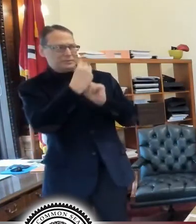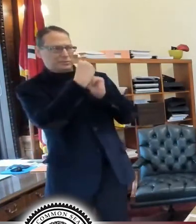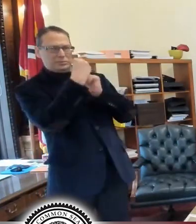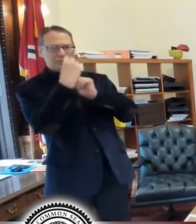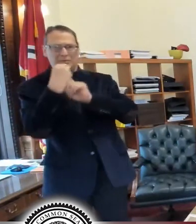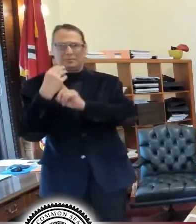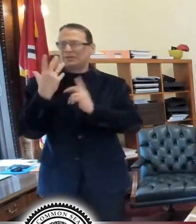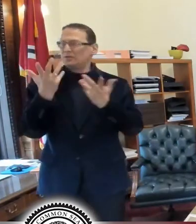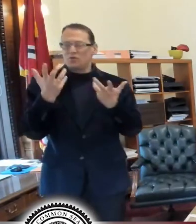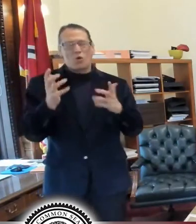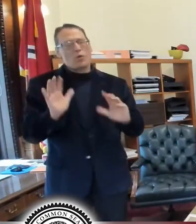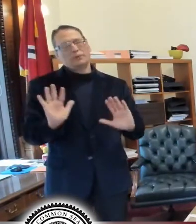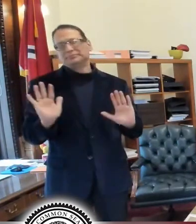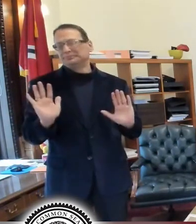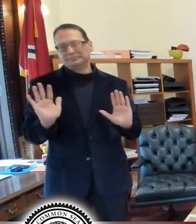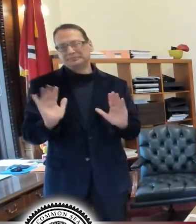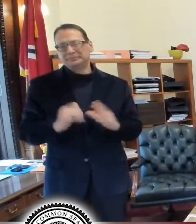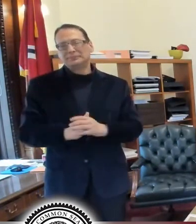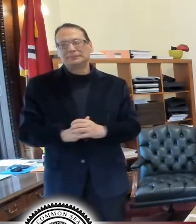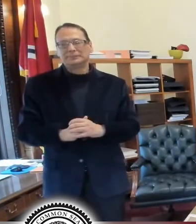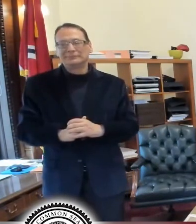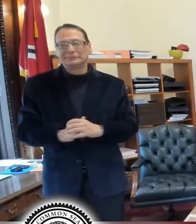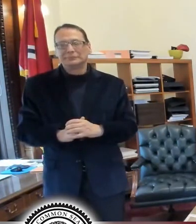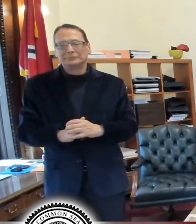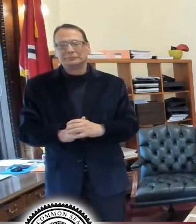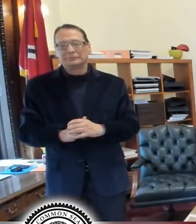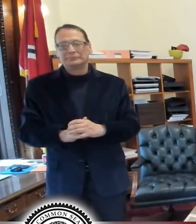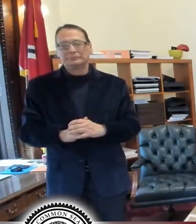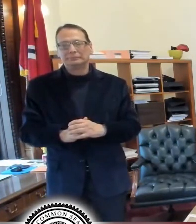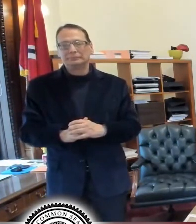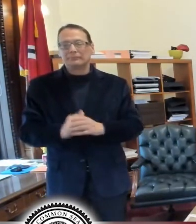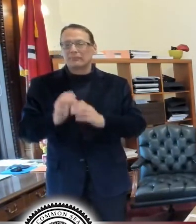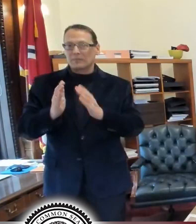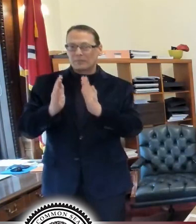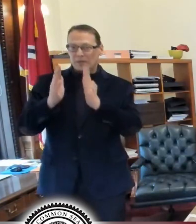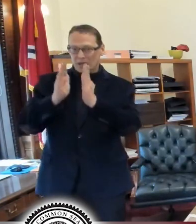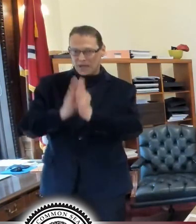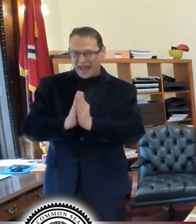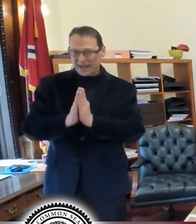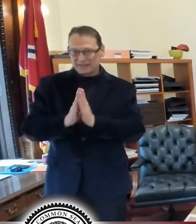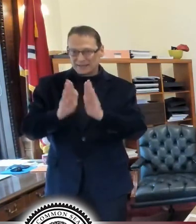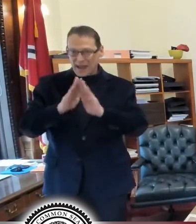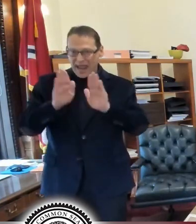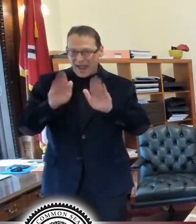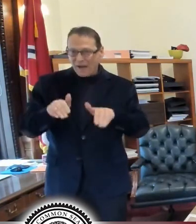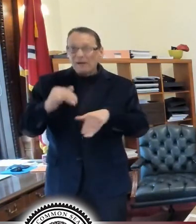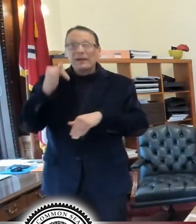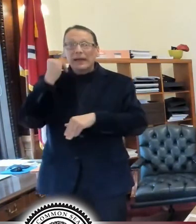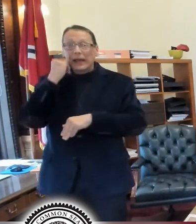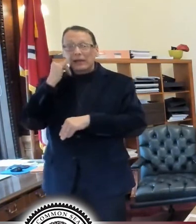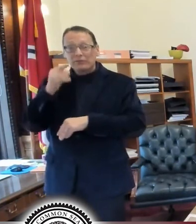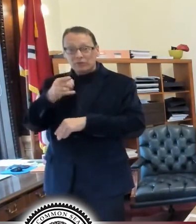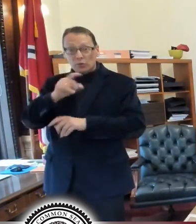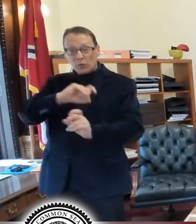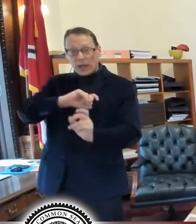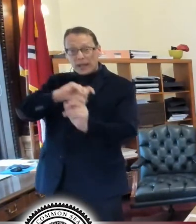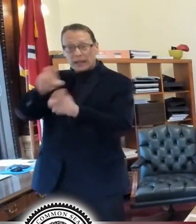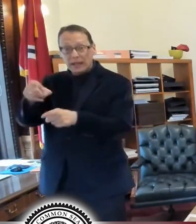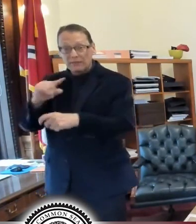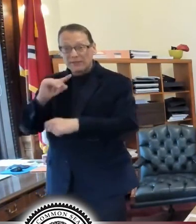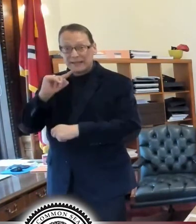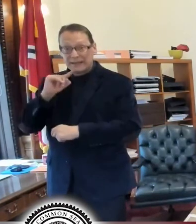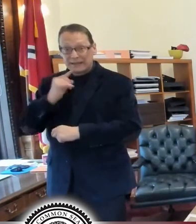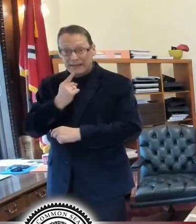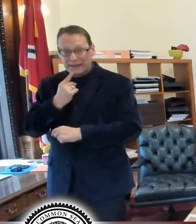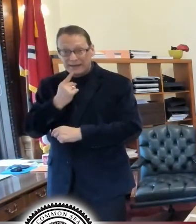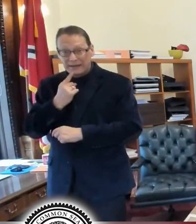that you don't know or not usually around. We're asking houses that are giving out candy to do it in